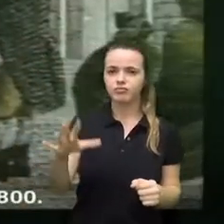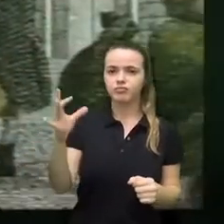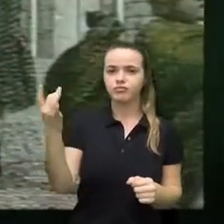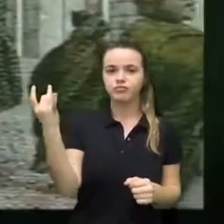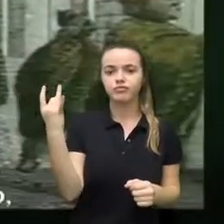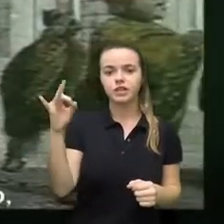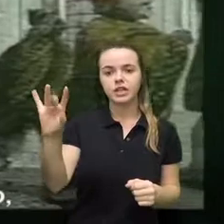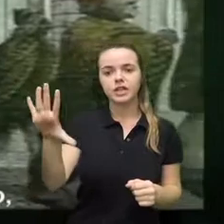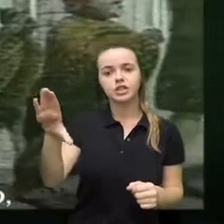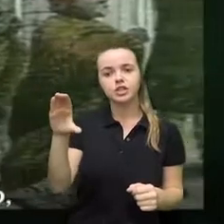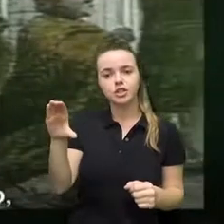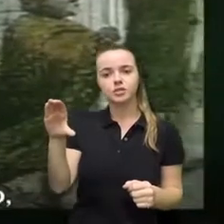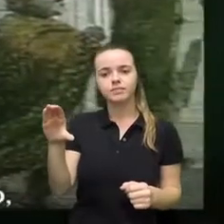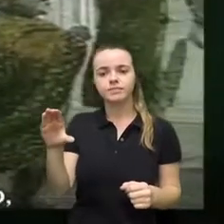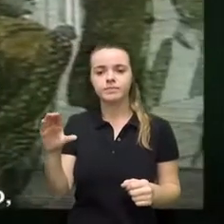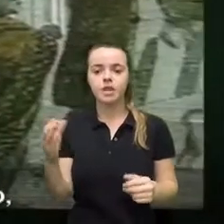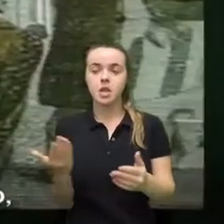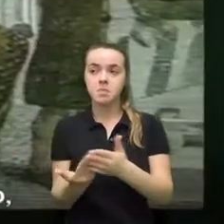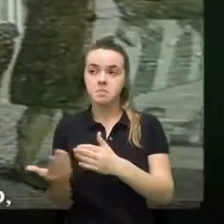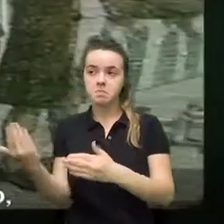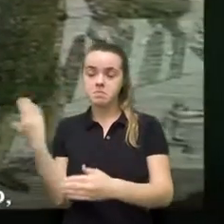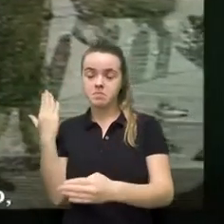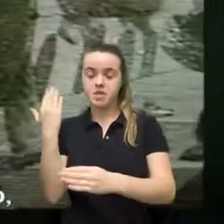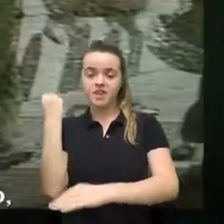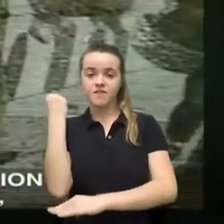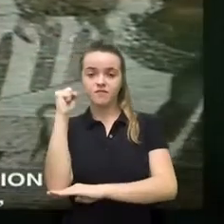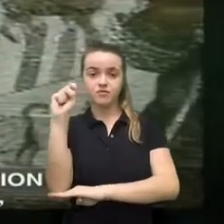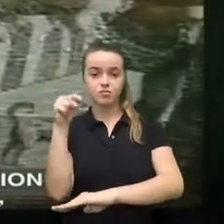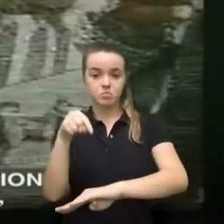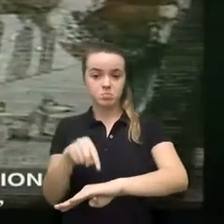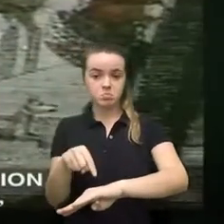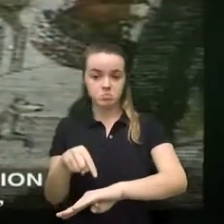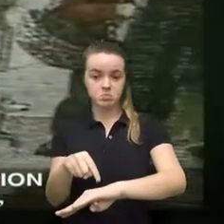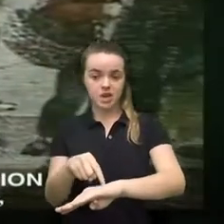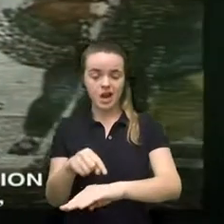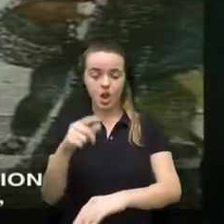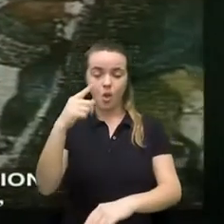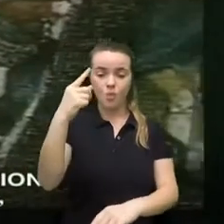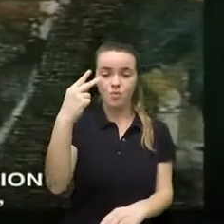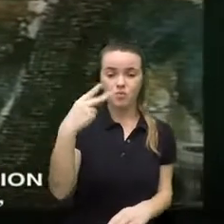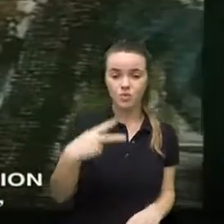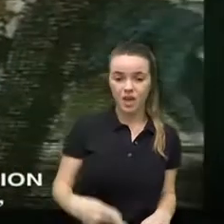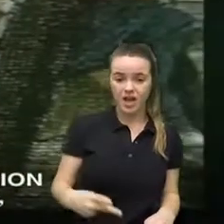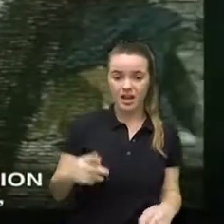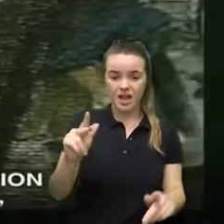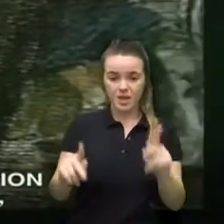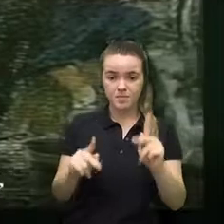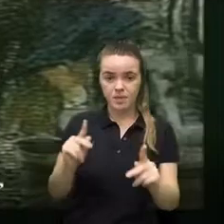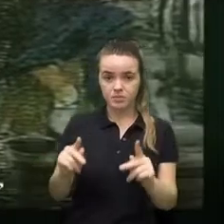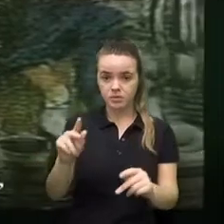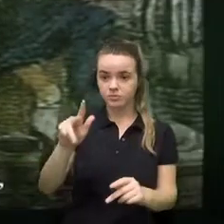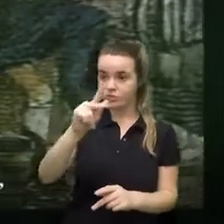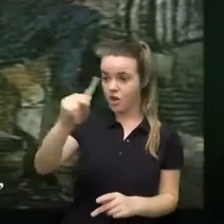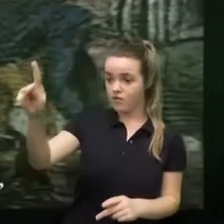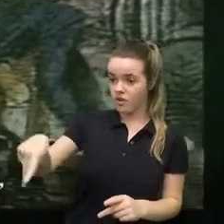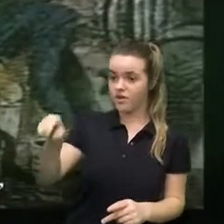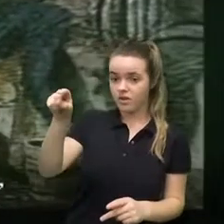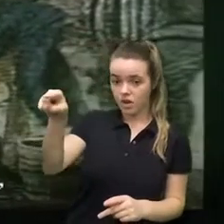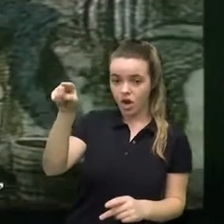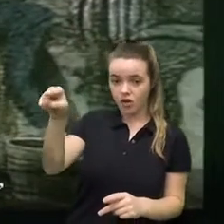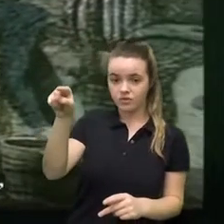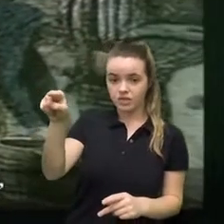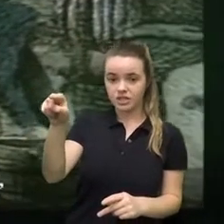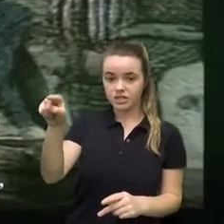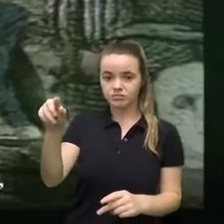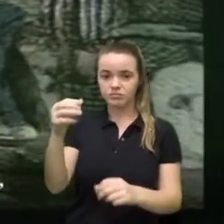1800 whereas in the pre-revolutionary period as many as half the population of Philadelphia had been at one point in their